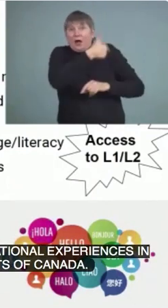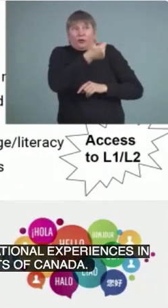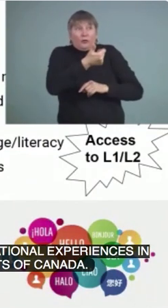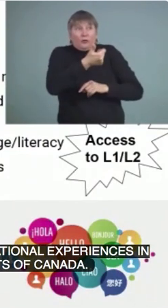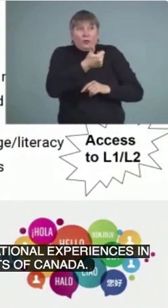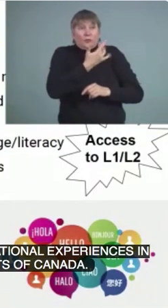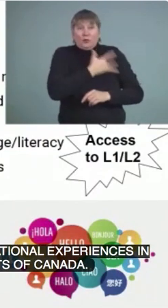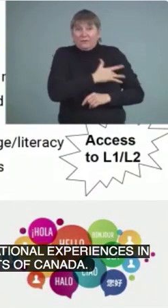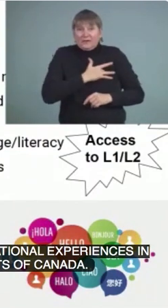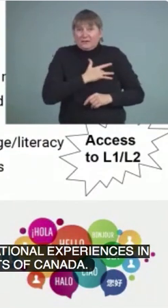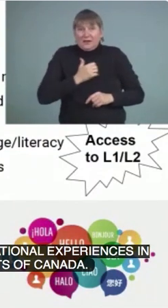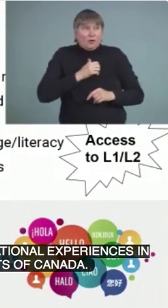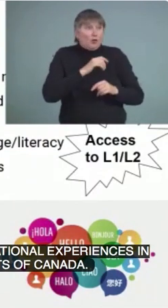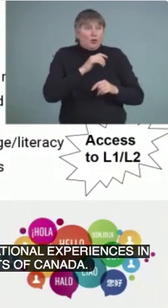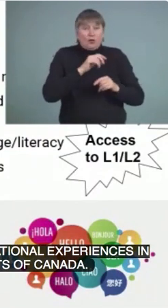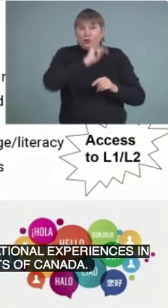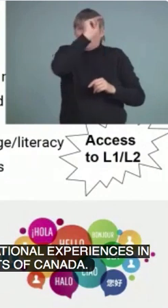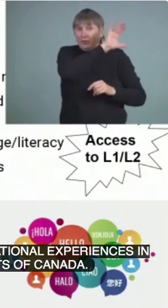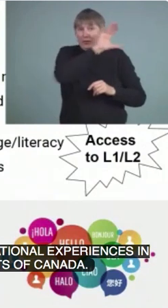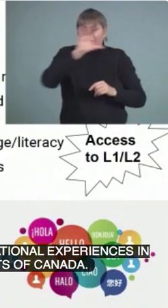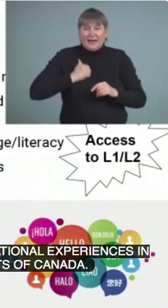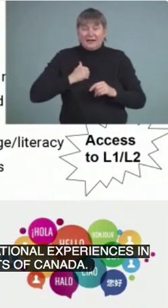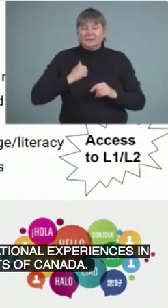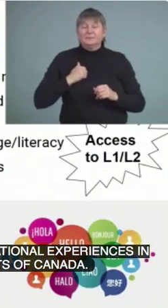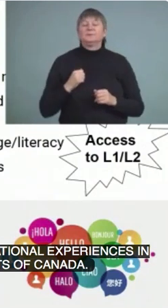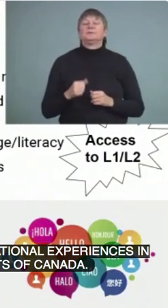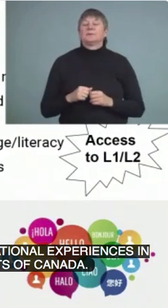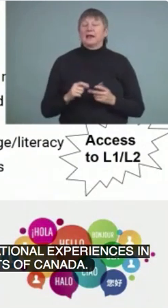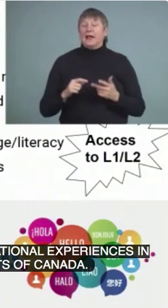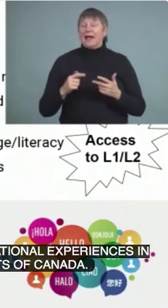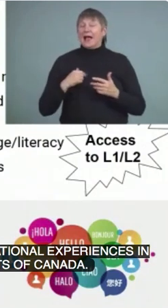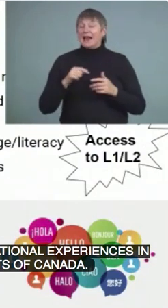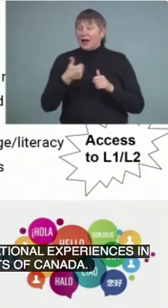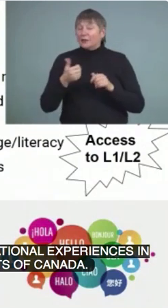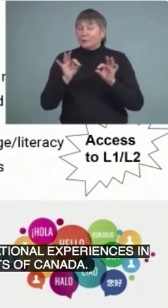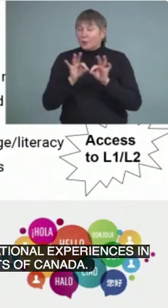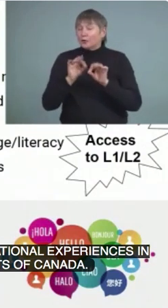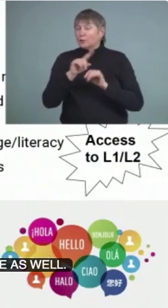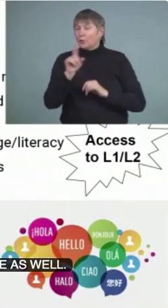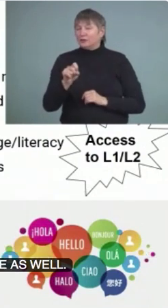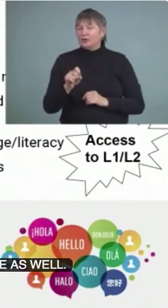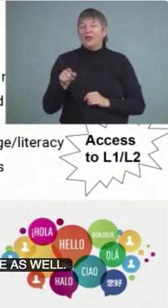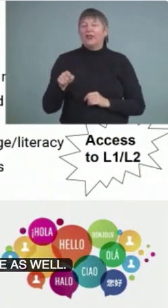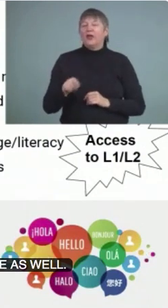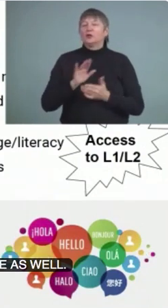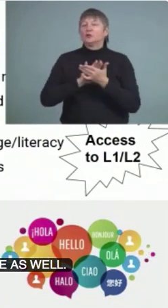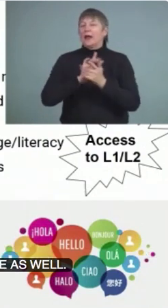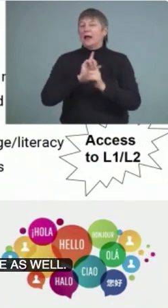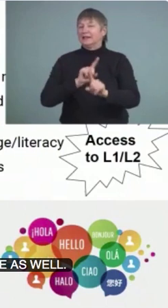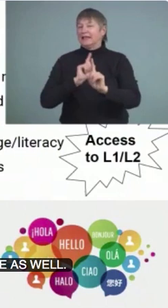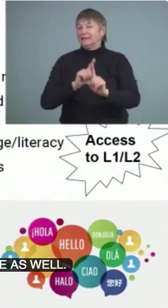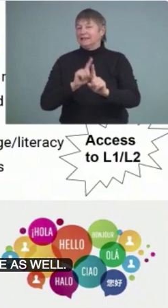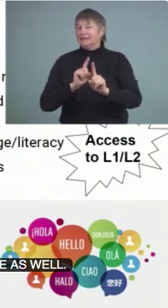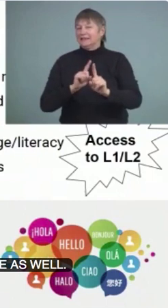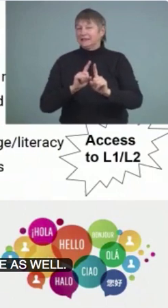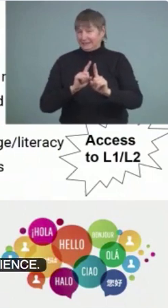And I always think of attendance as a big one as well. As well, we look at their journey experience. How